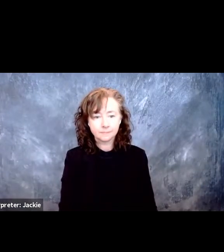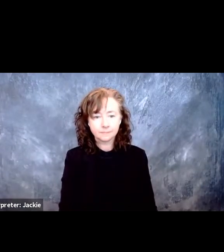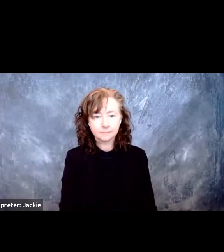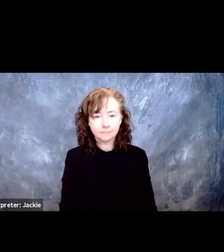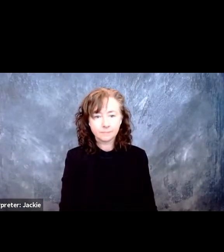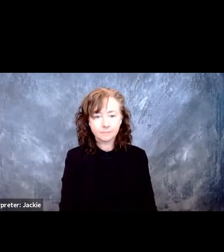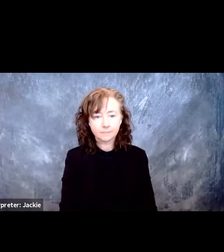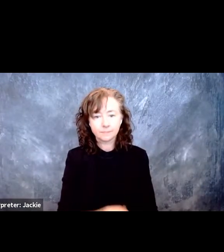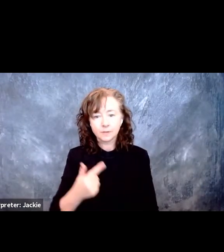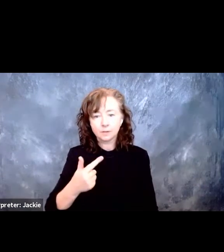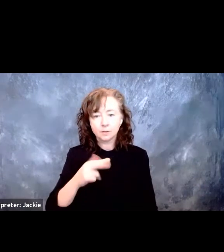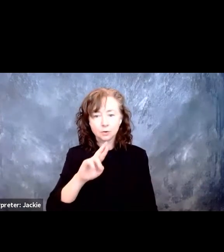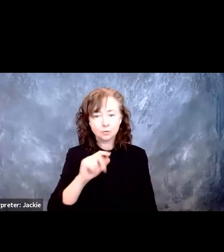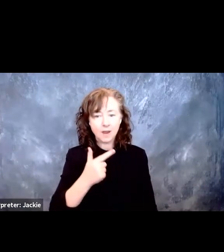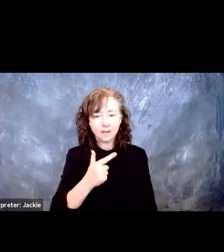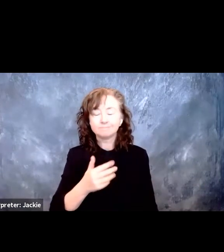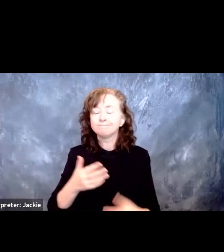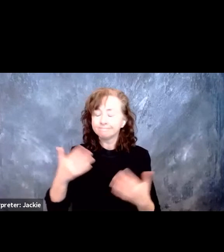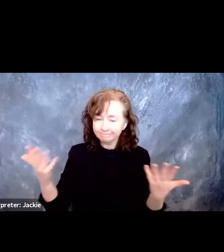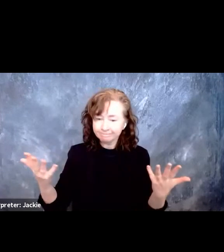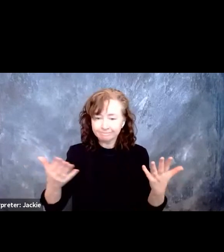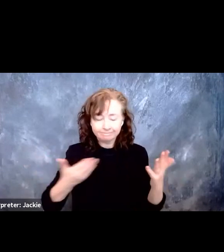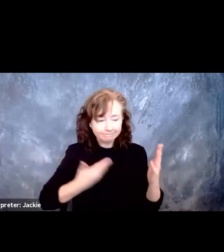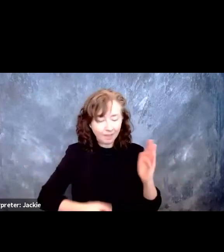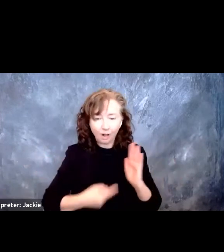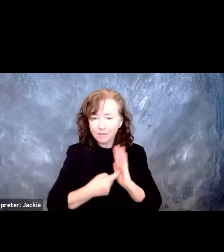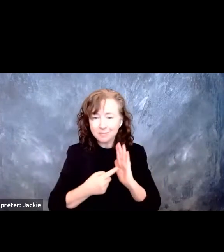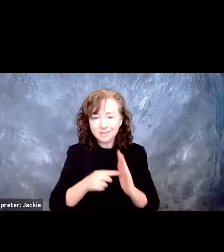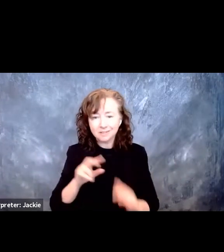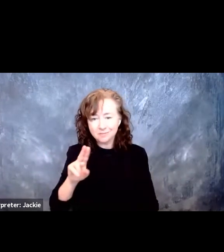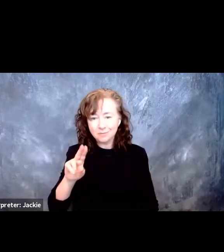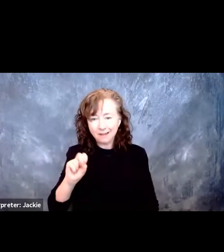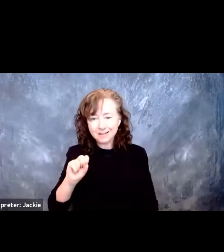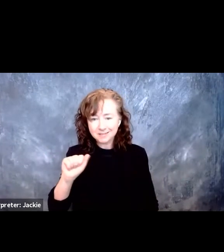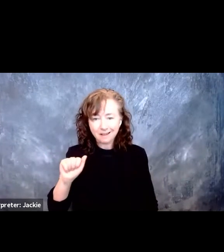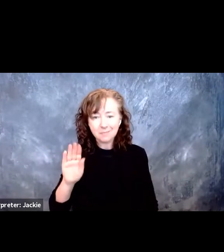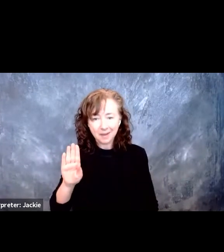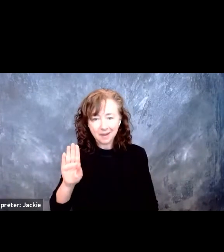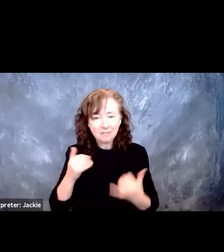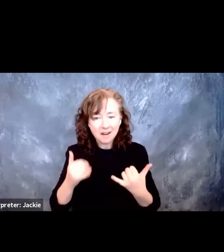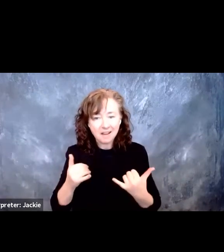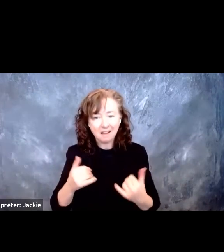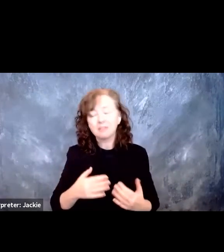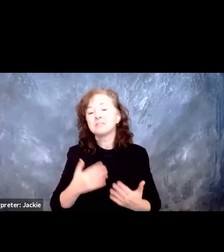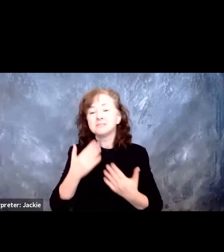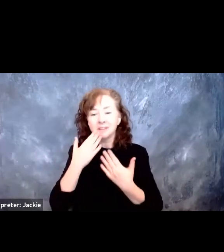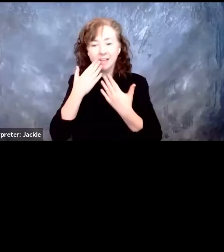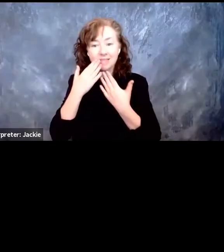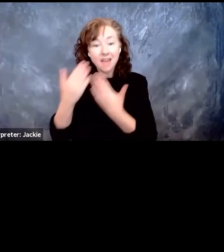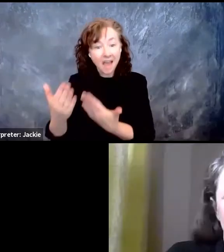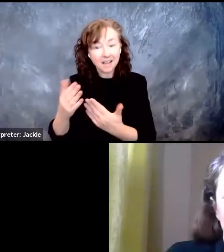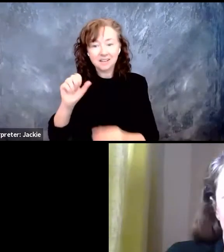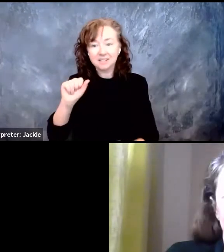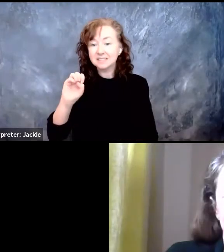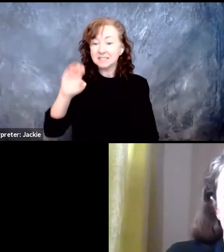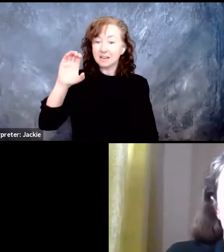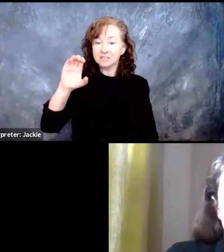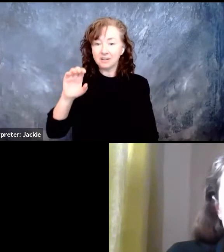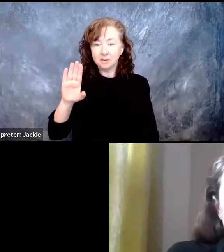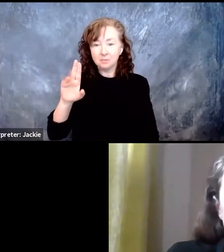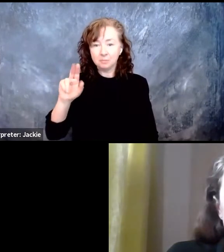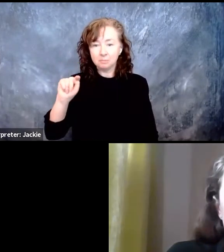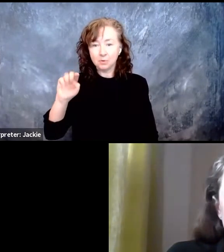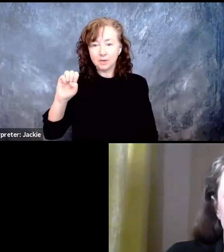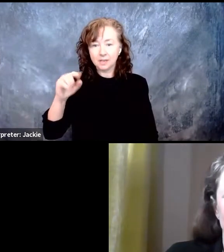Well, on behalf of the United States Access Board, I want to thank Secretary Buttigieg. And